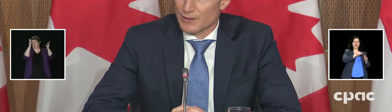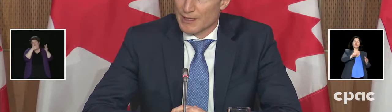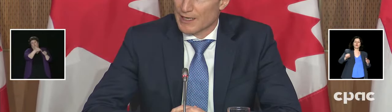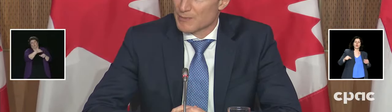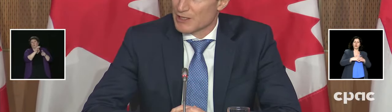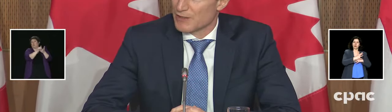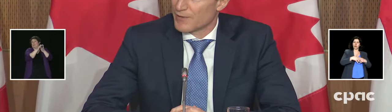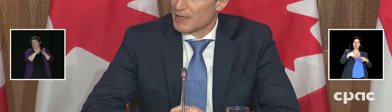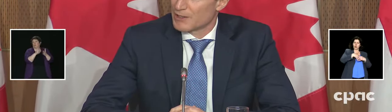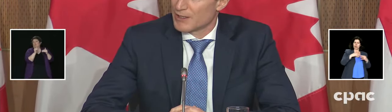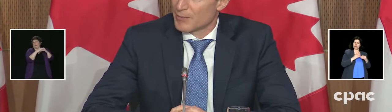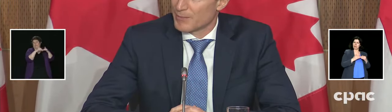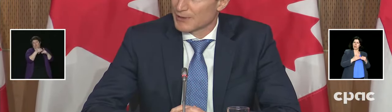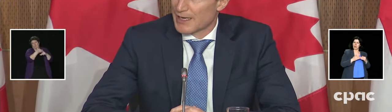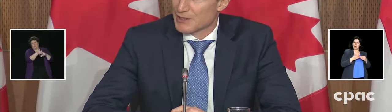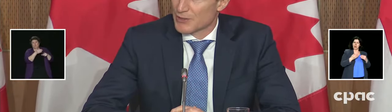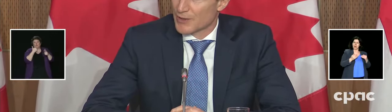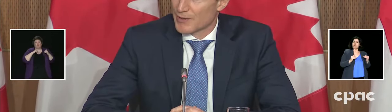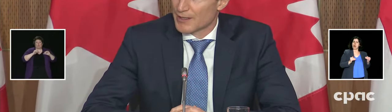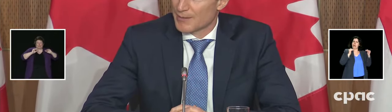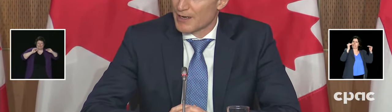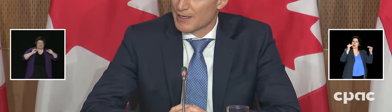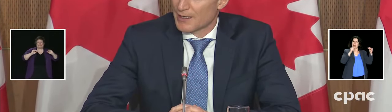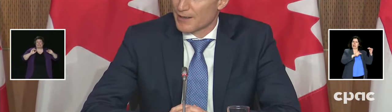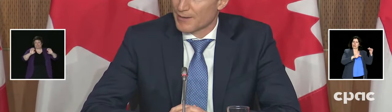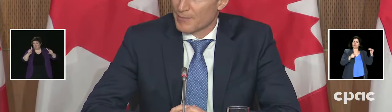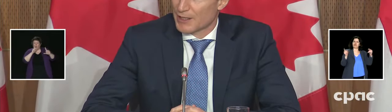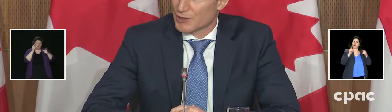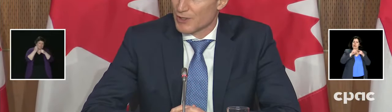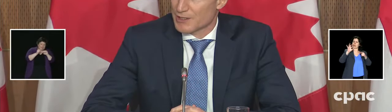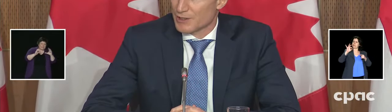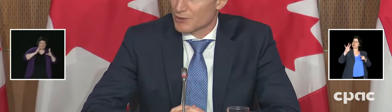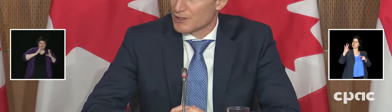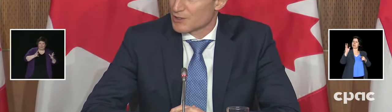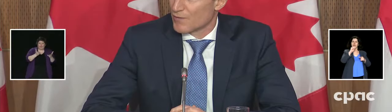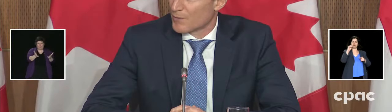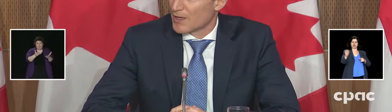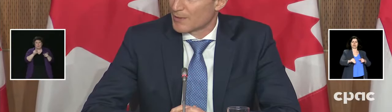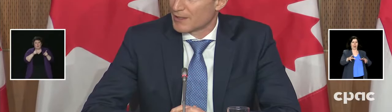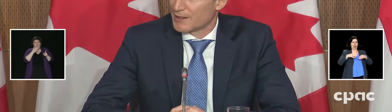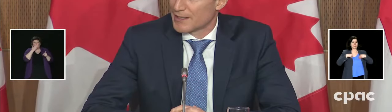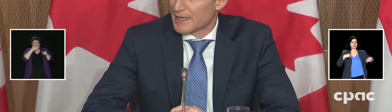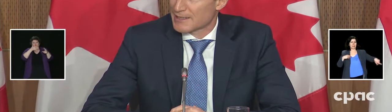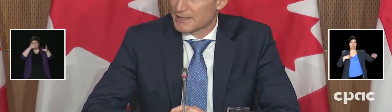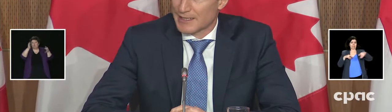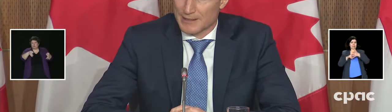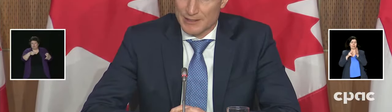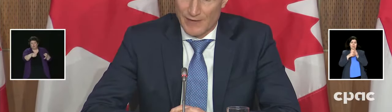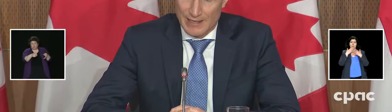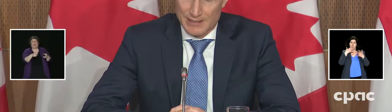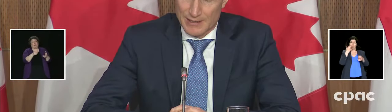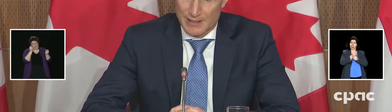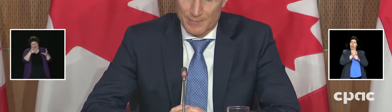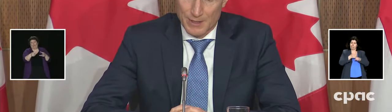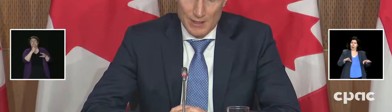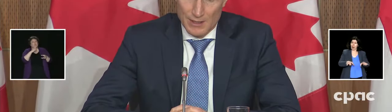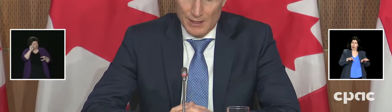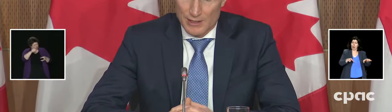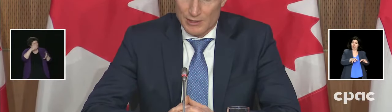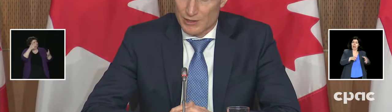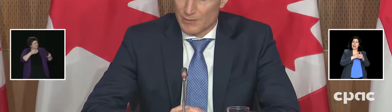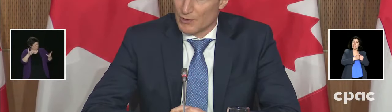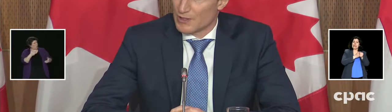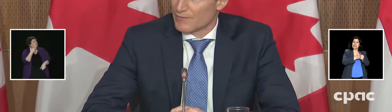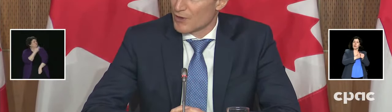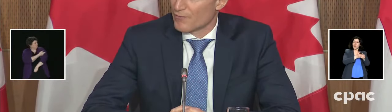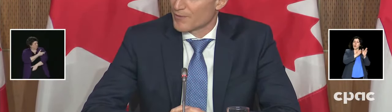get as much information into people's hands so that they can make a choice. And the choice is overwhelmingly, yes, to get this vaccine. I